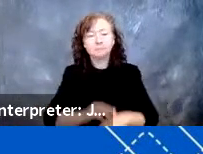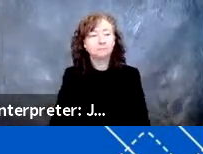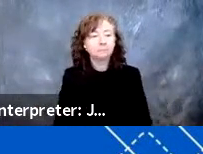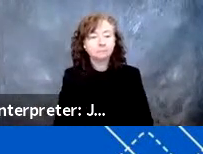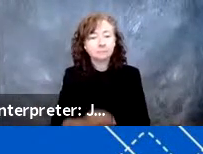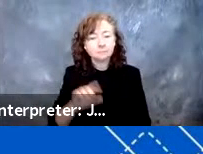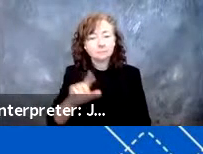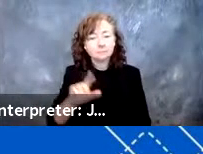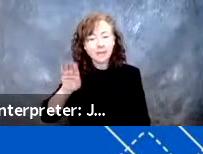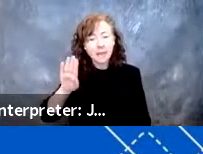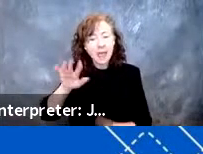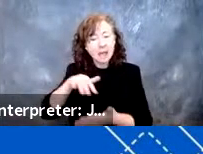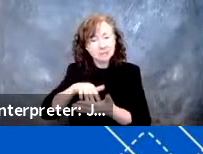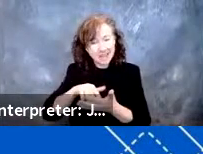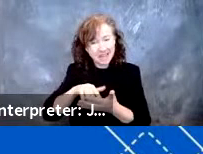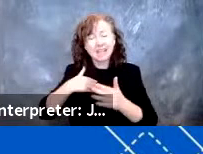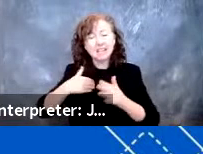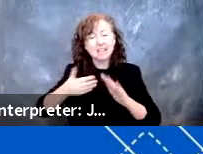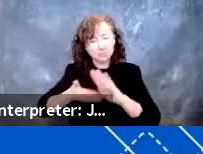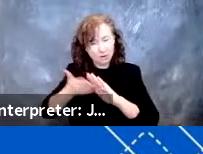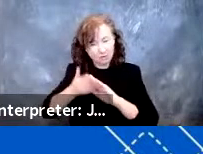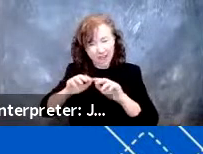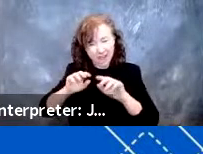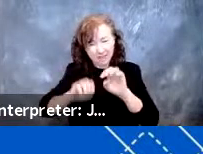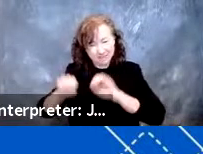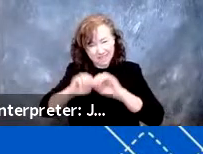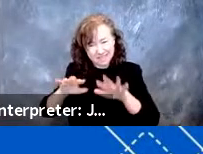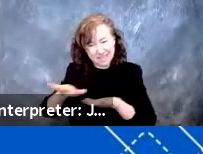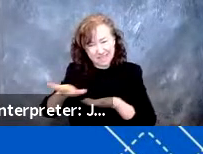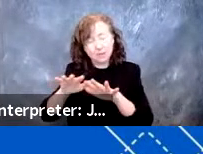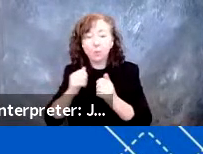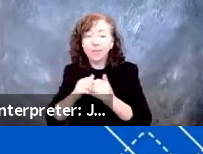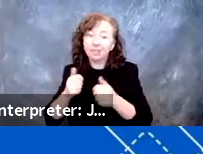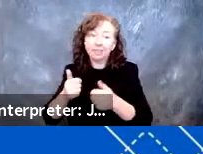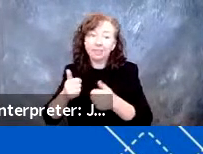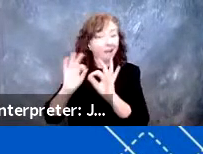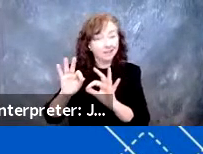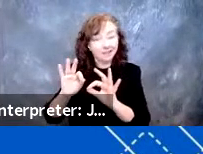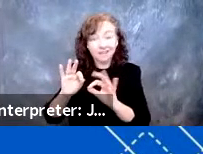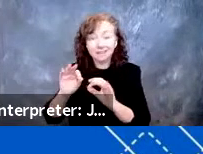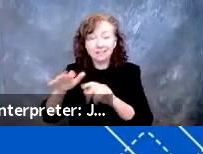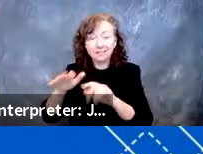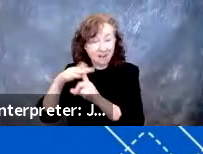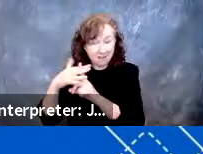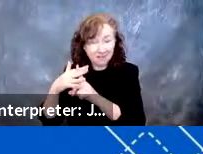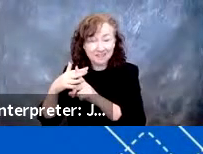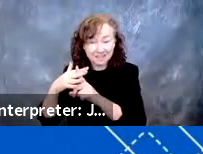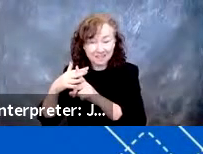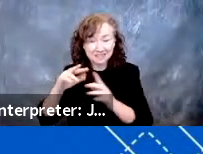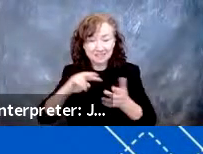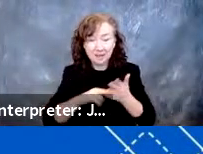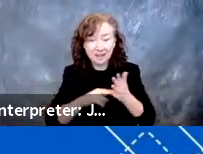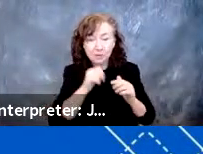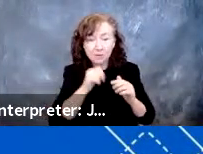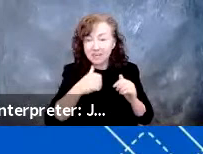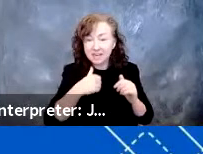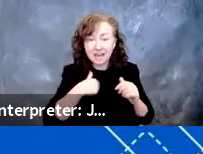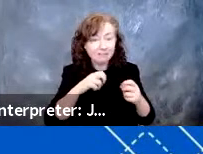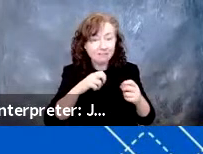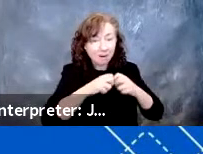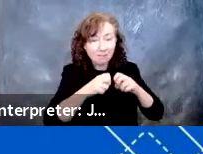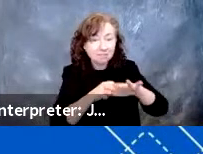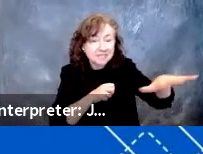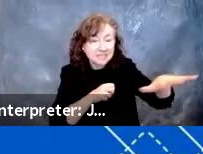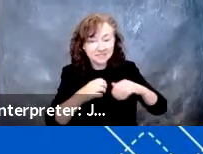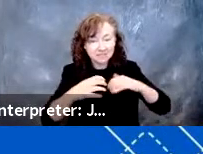I mentioned, ran them in ideal environments, so we didn't necessarily have lots of problems associated with friction, because we were